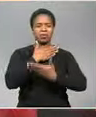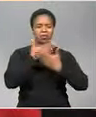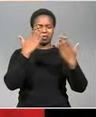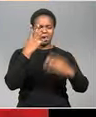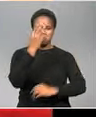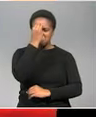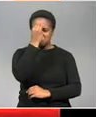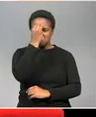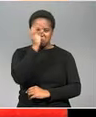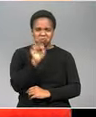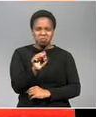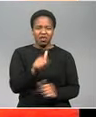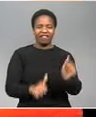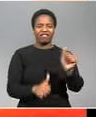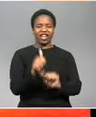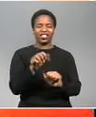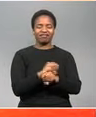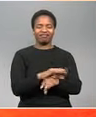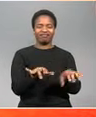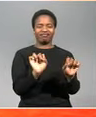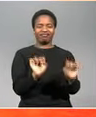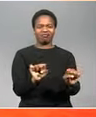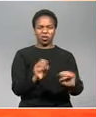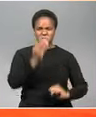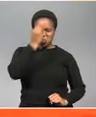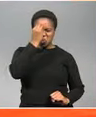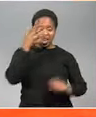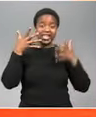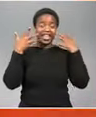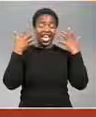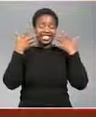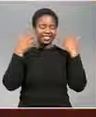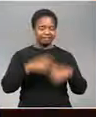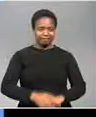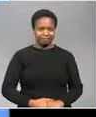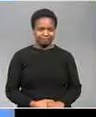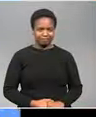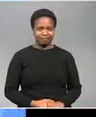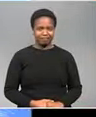became one of the internet's first pet fluences we paid tribute to grumpy cat